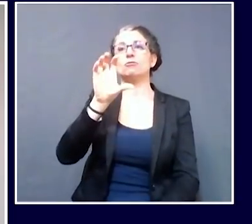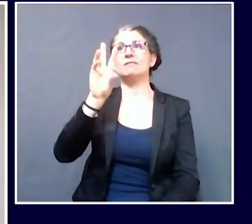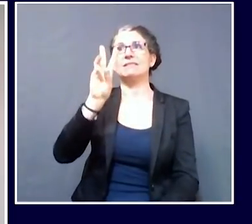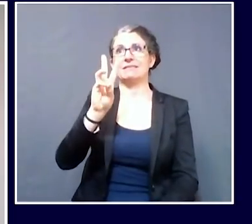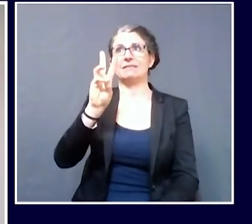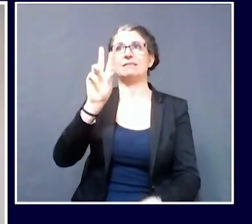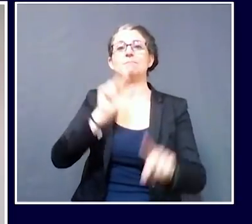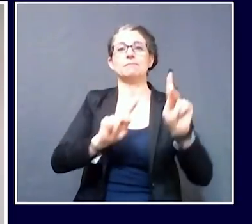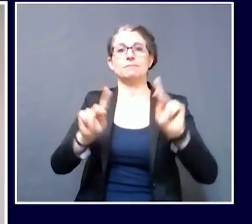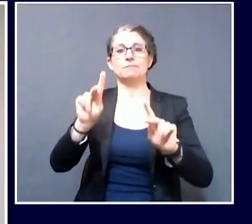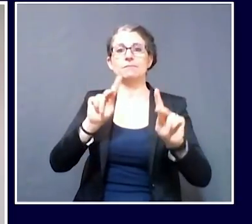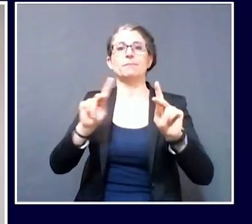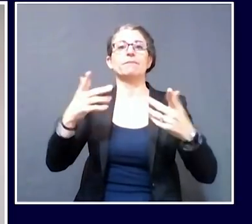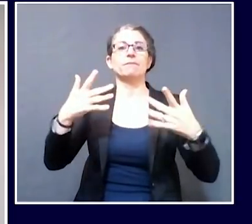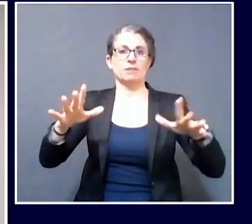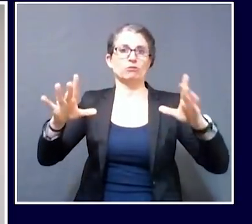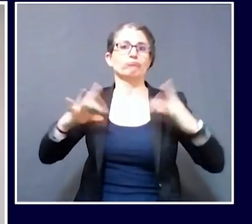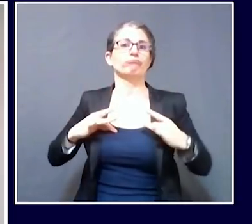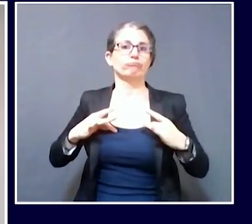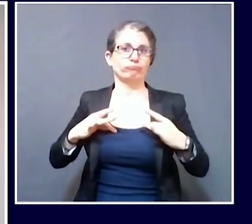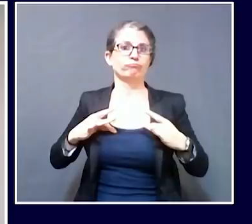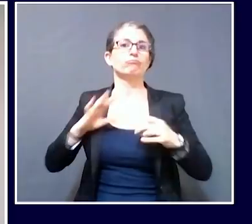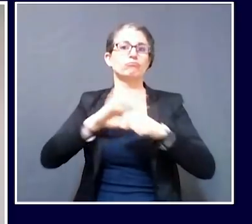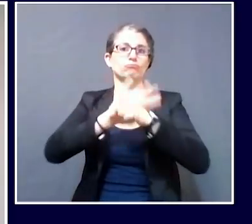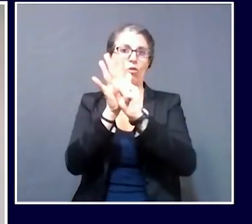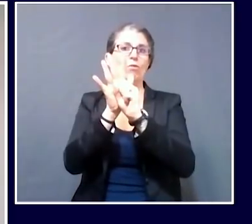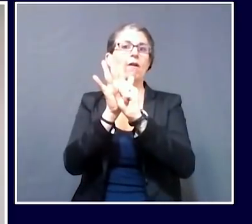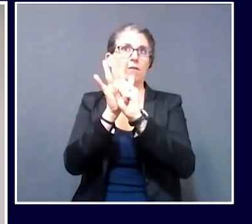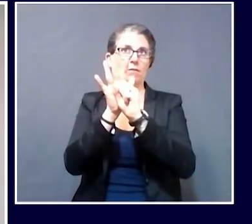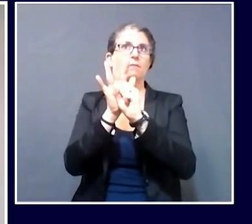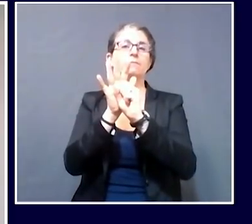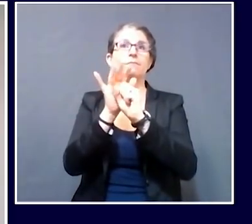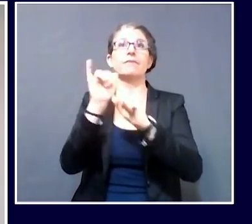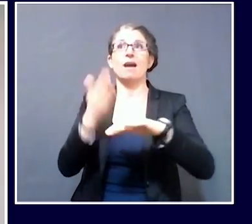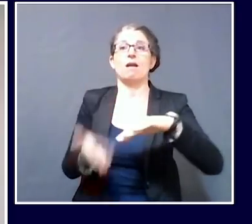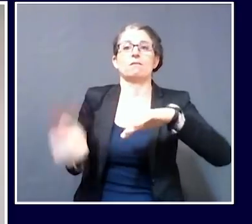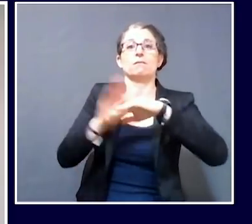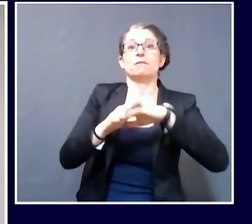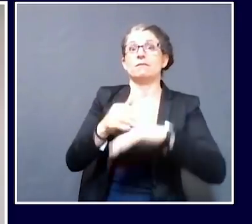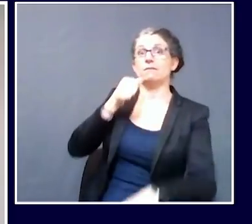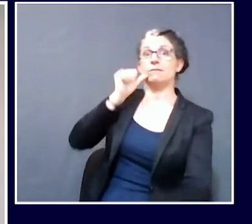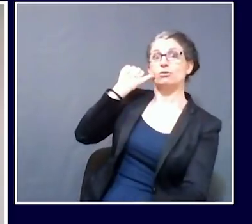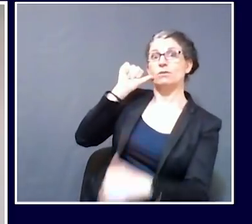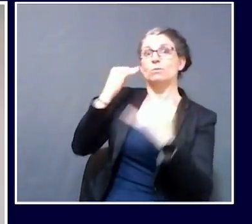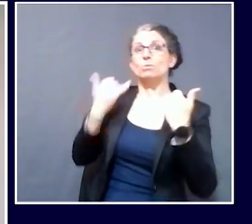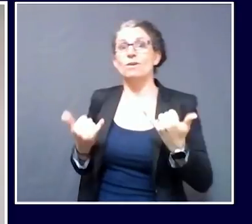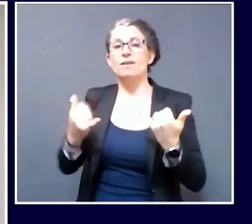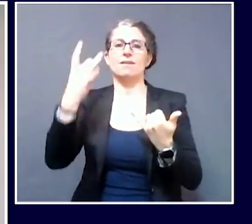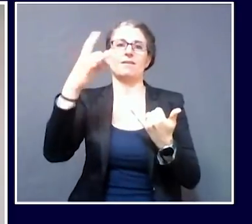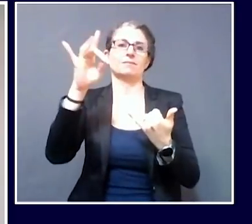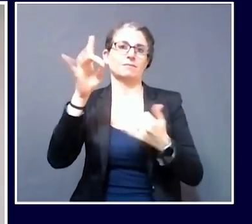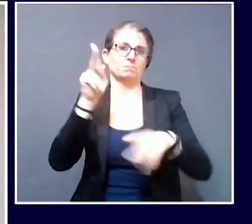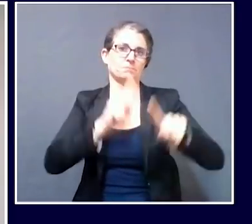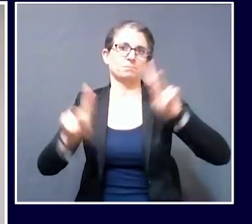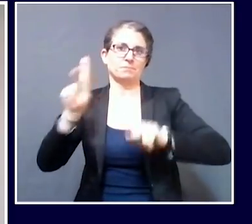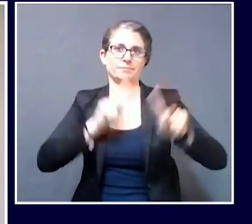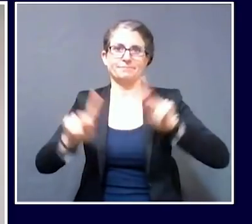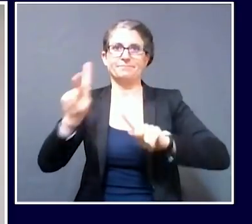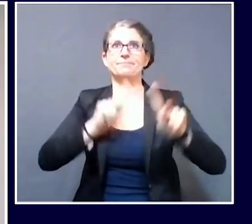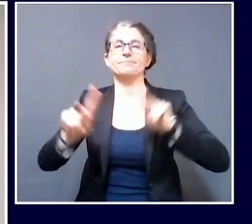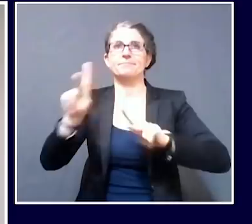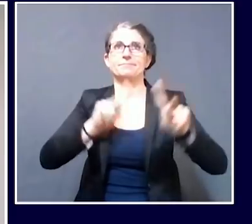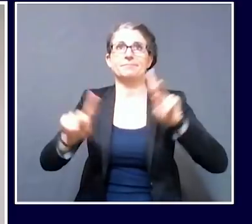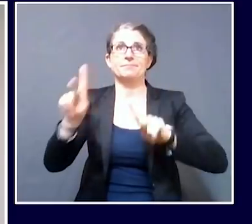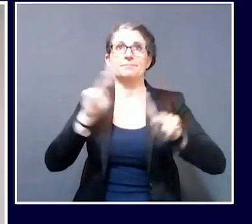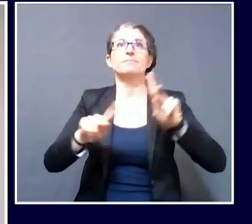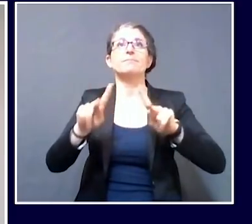-19 across the state, representing an increase of 18 cases since yesterday. The breakdown of those cases